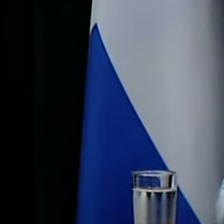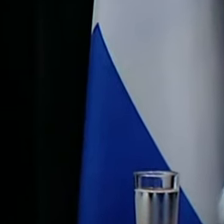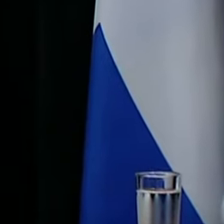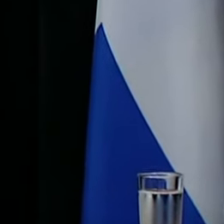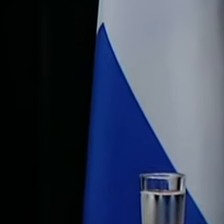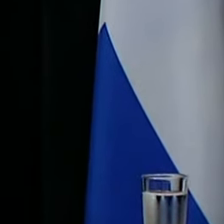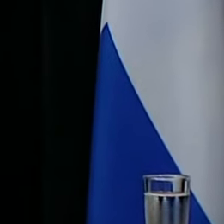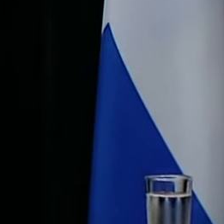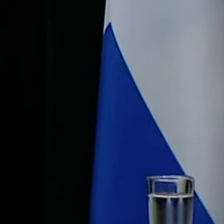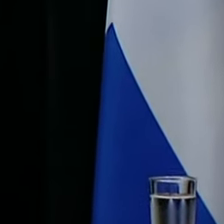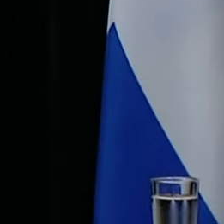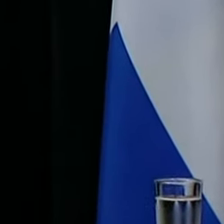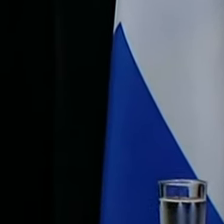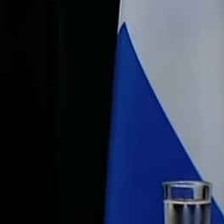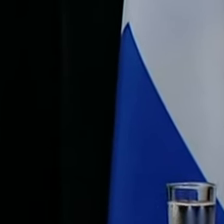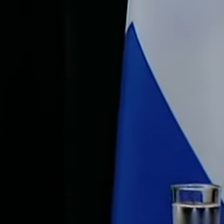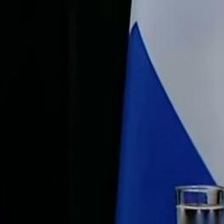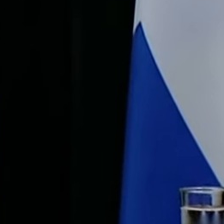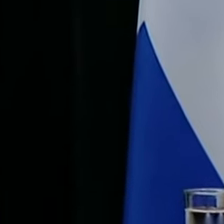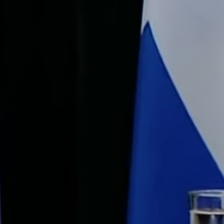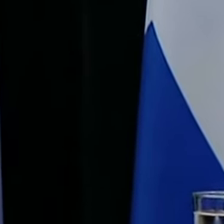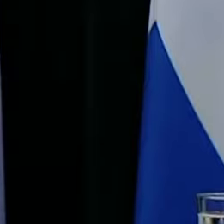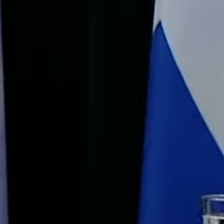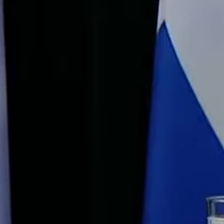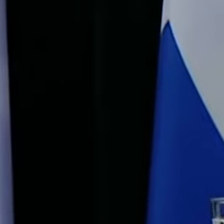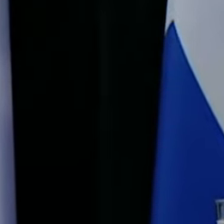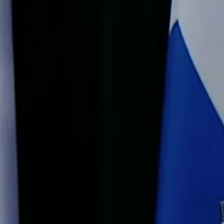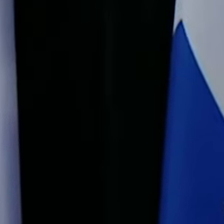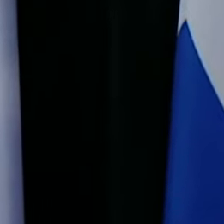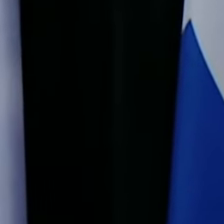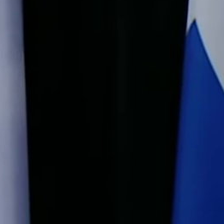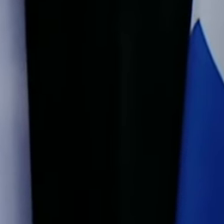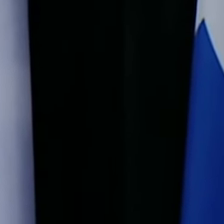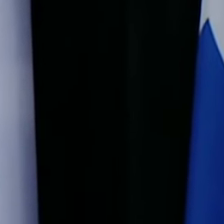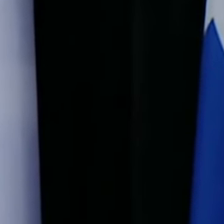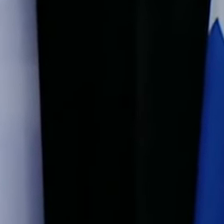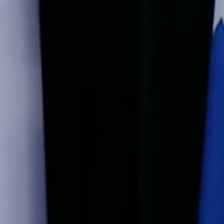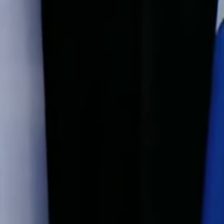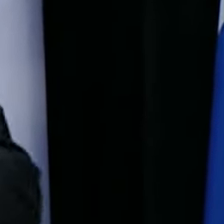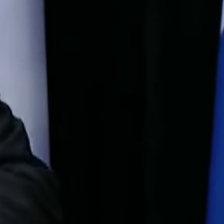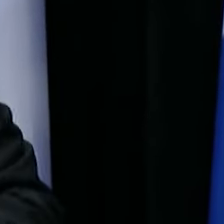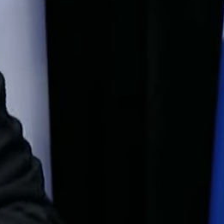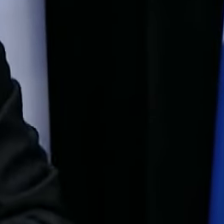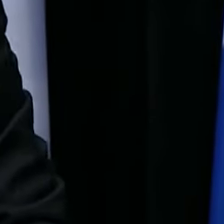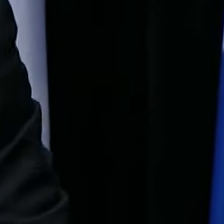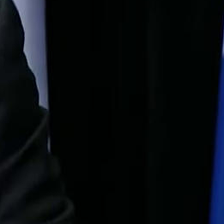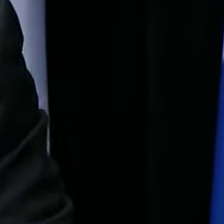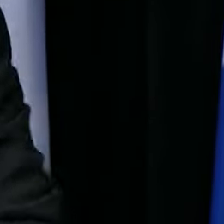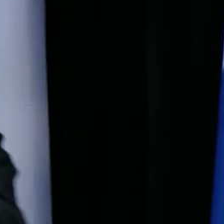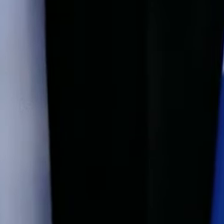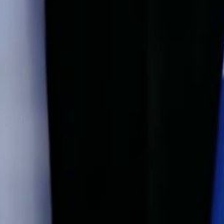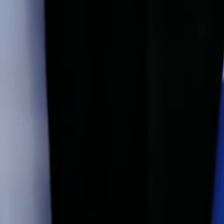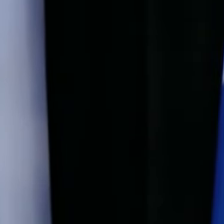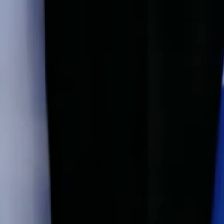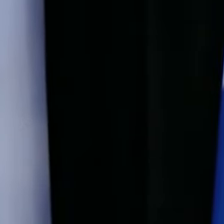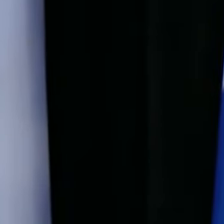to let you know that the mask that I am wearing today was made